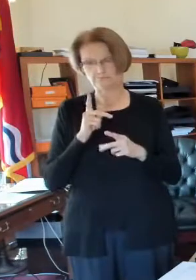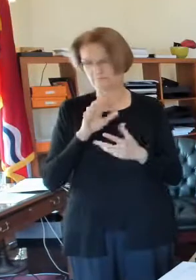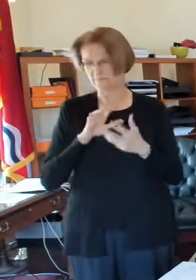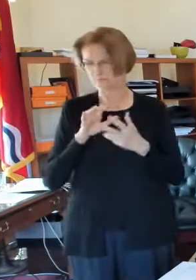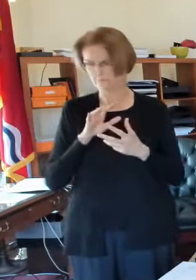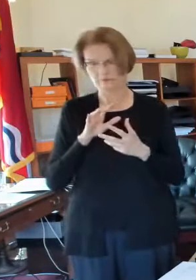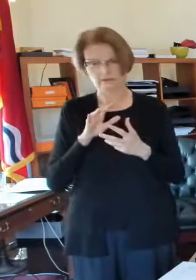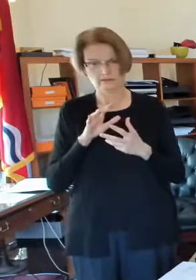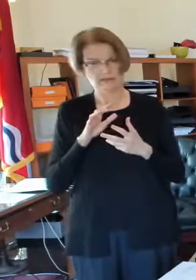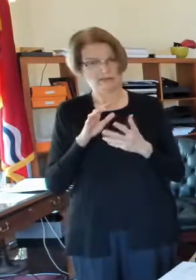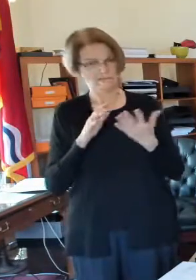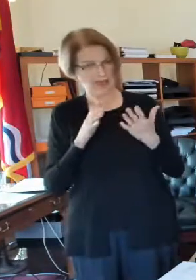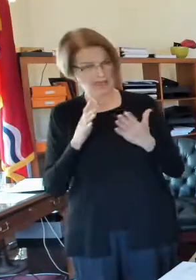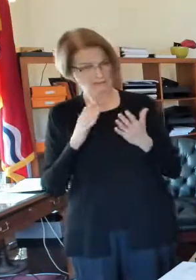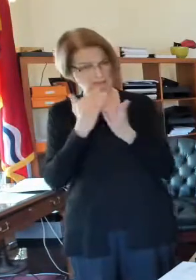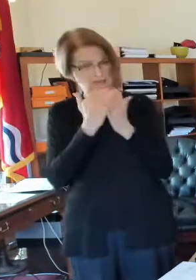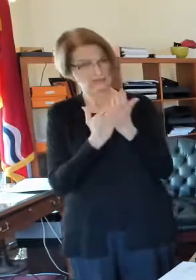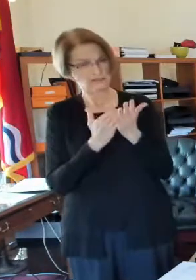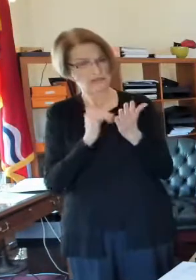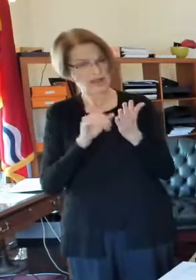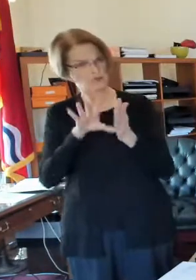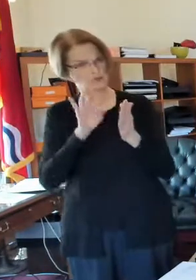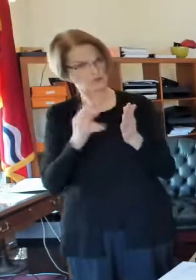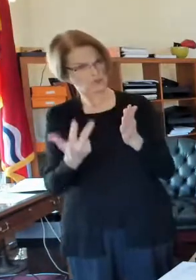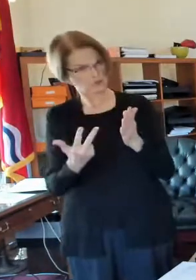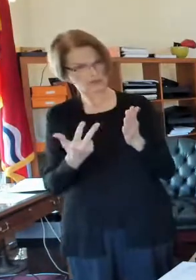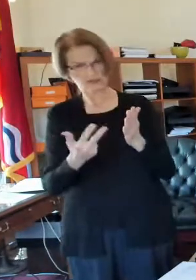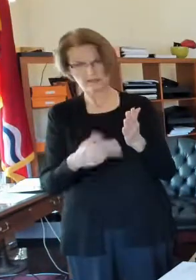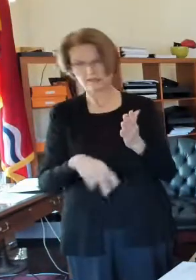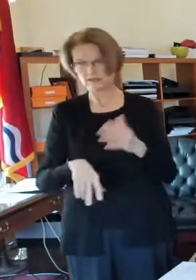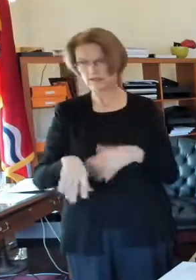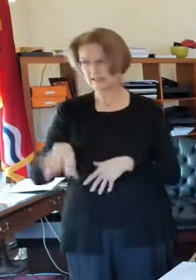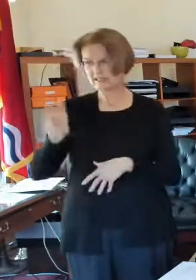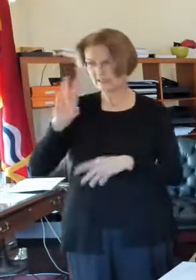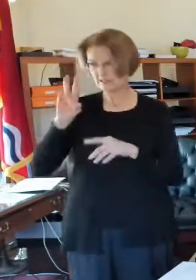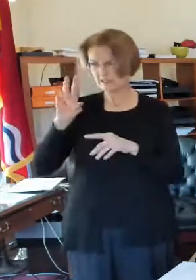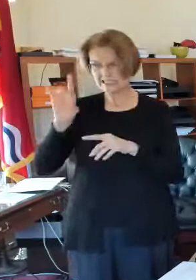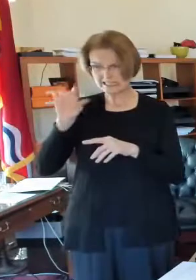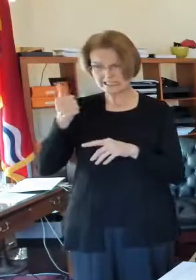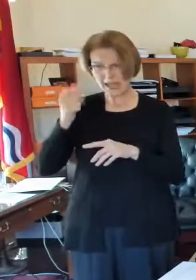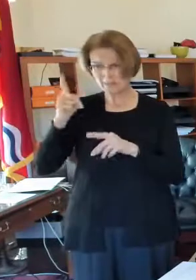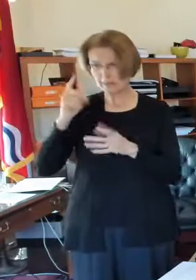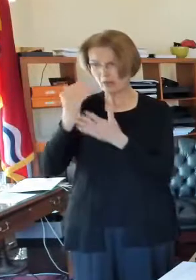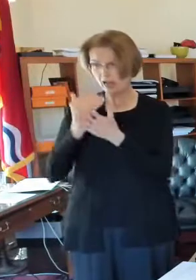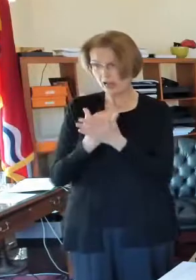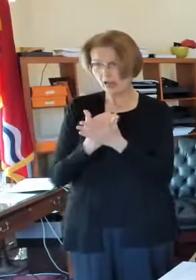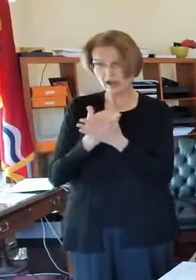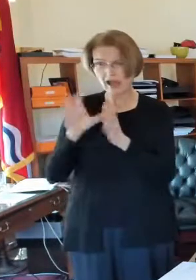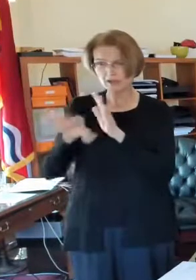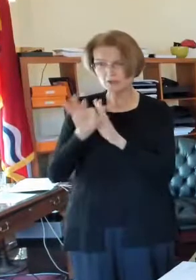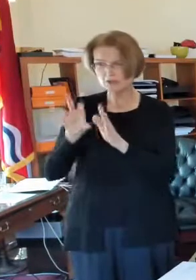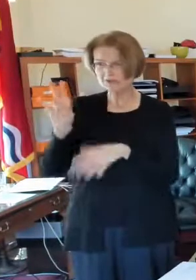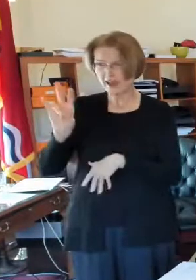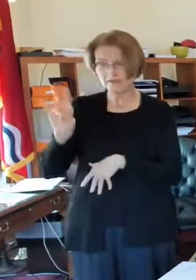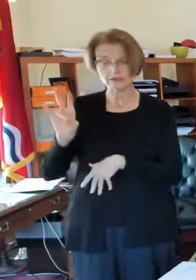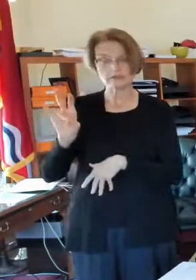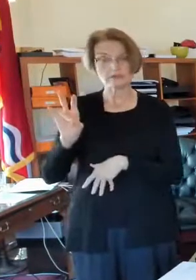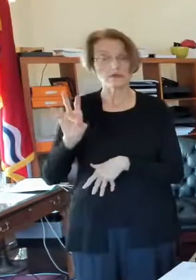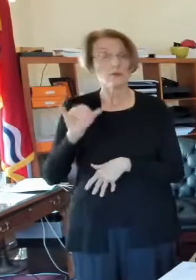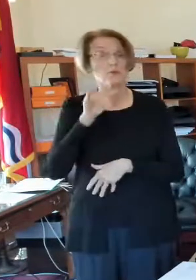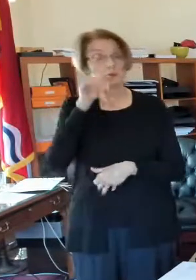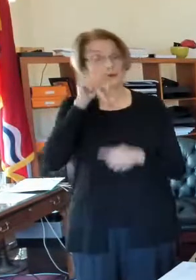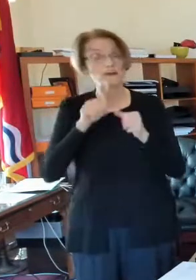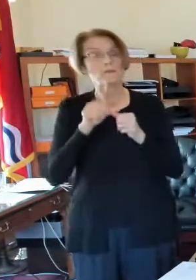vote for three out of the five people, or seven out of the ten people? You know, last time in the mayoral's election, there were ten people